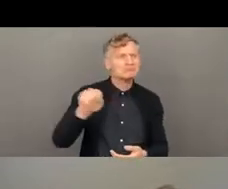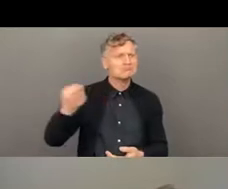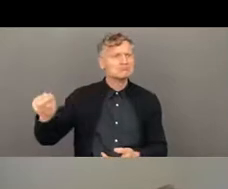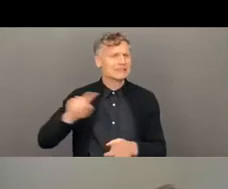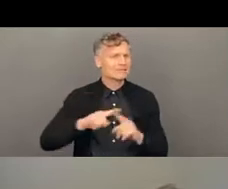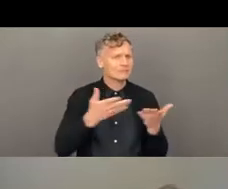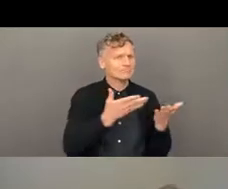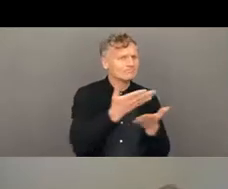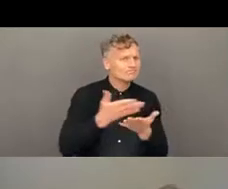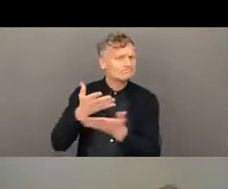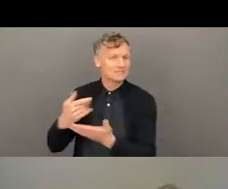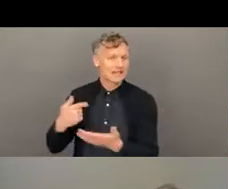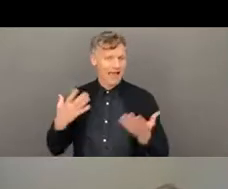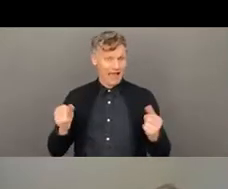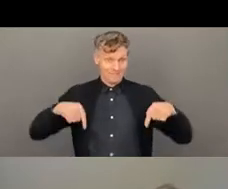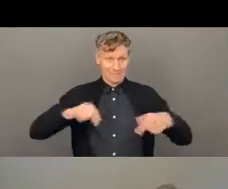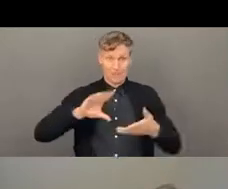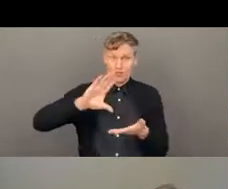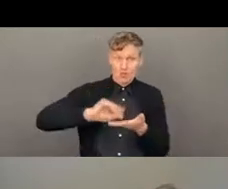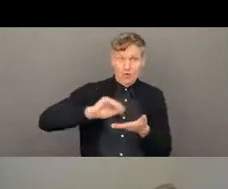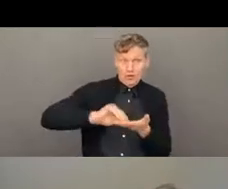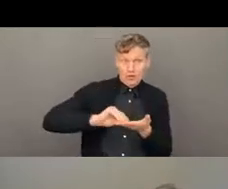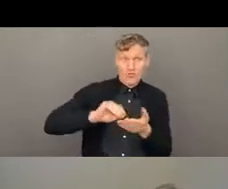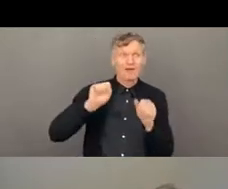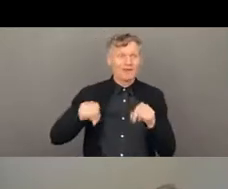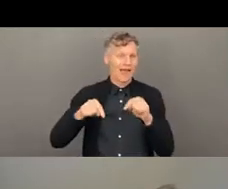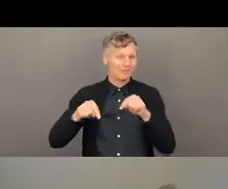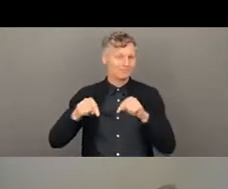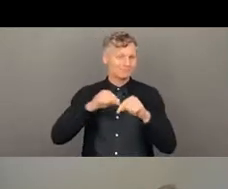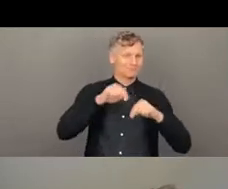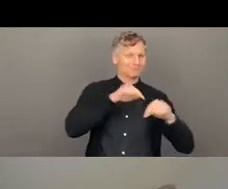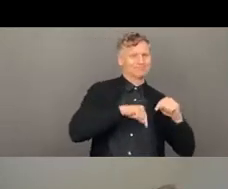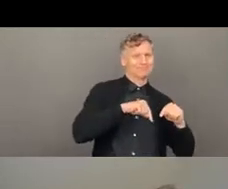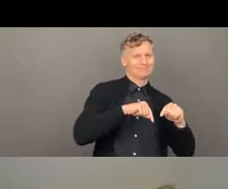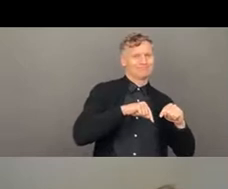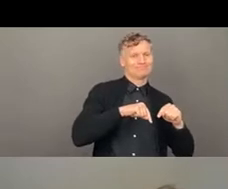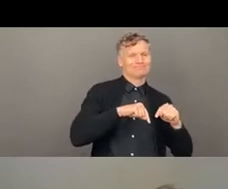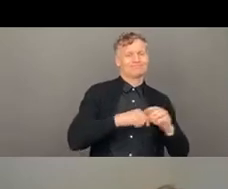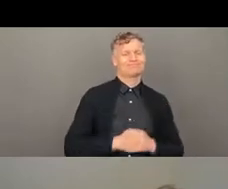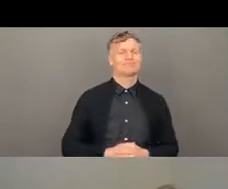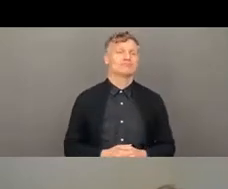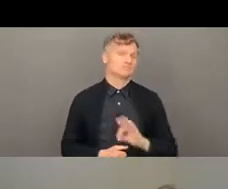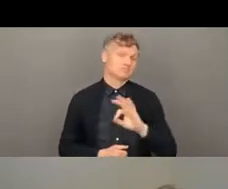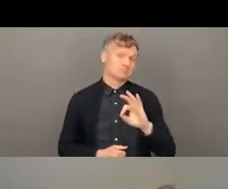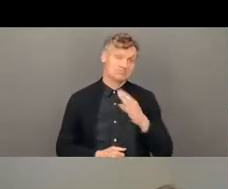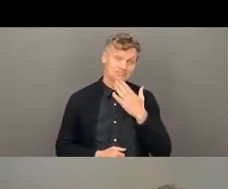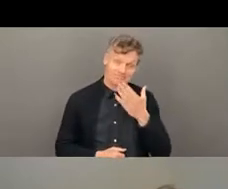recording, so we'll be able to go back and get the information from that. Brilliant. That's fine.